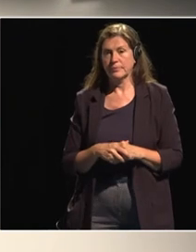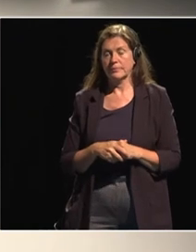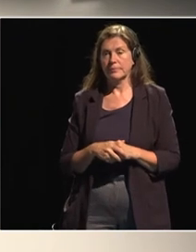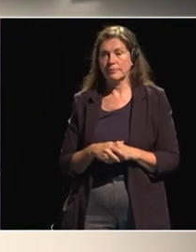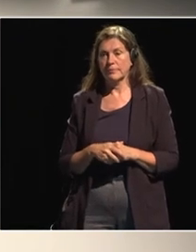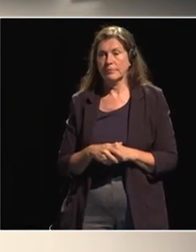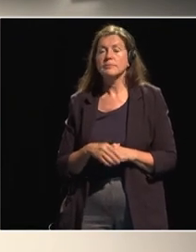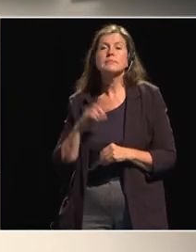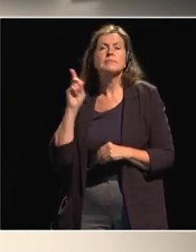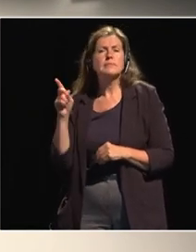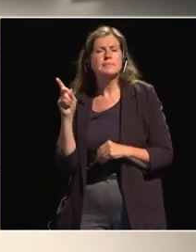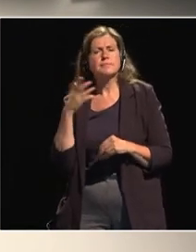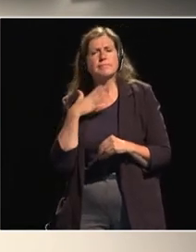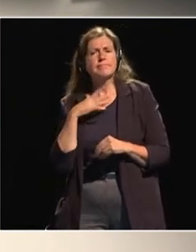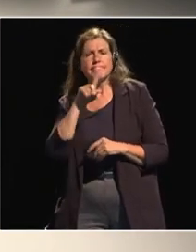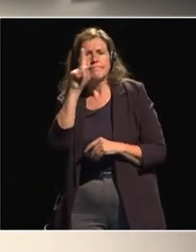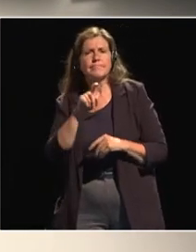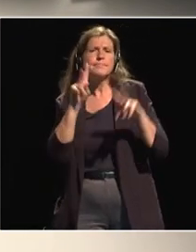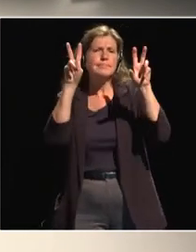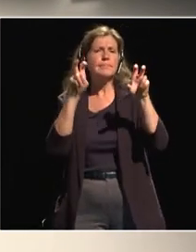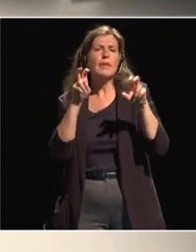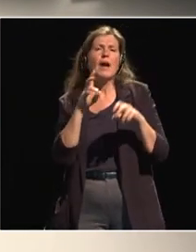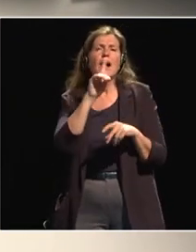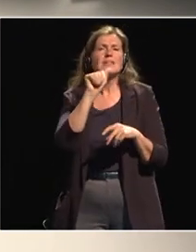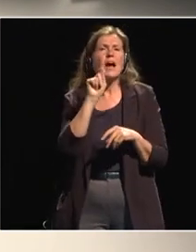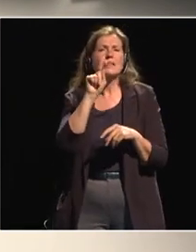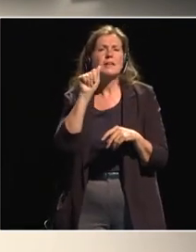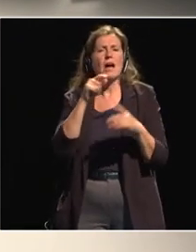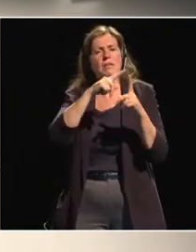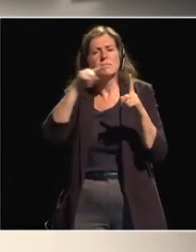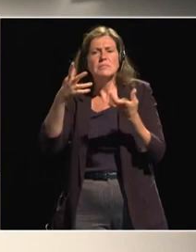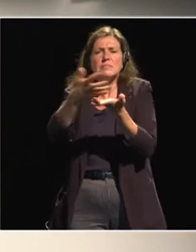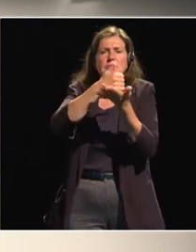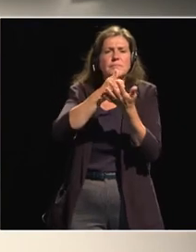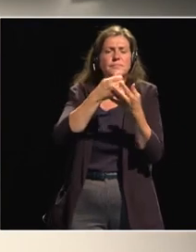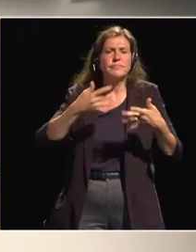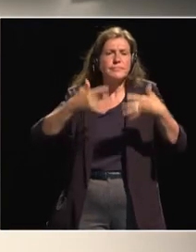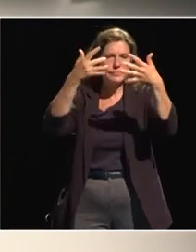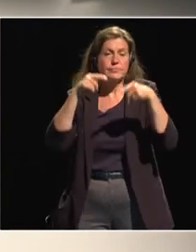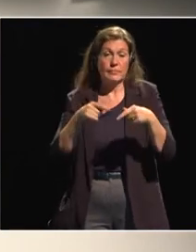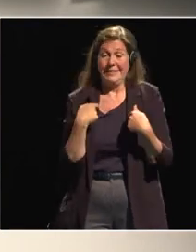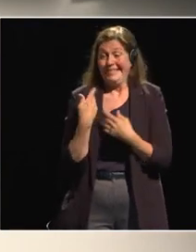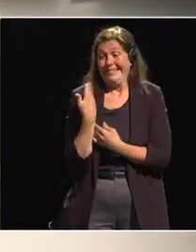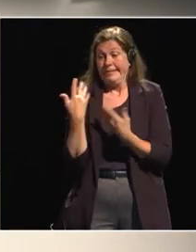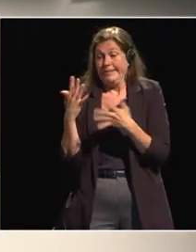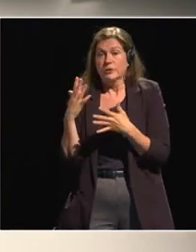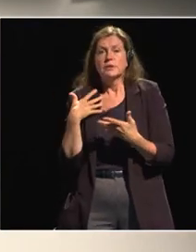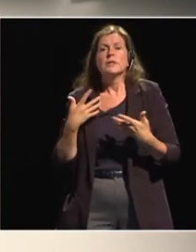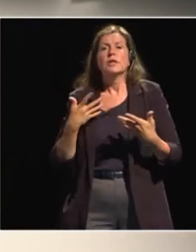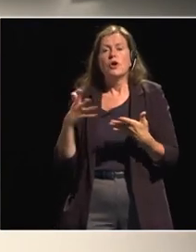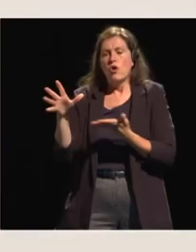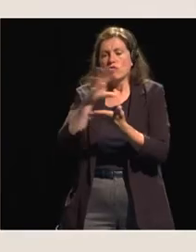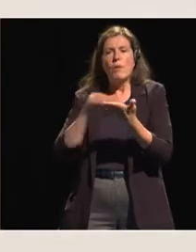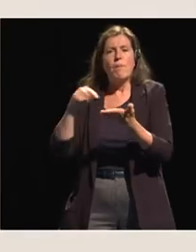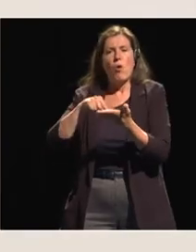with about concerning debtors we just finished we just presented our report on the status of